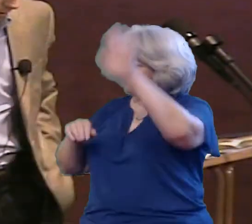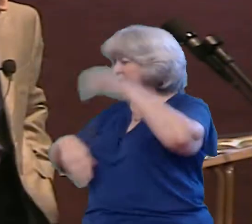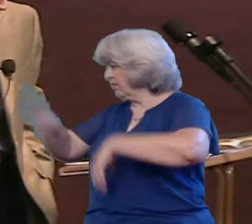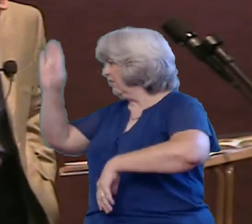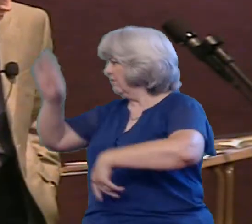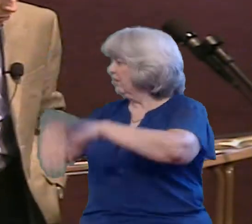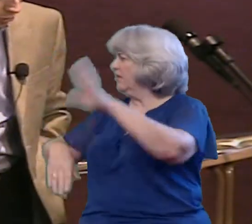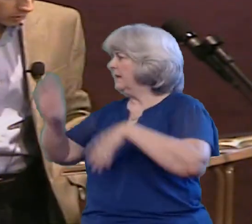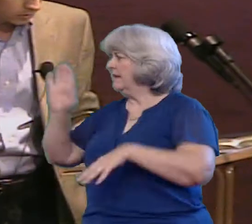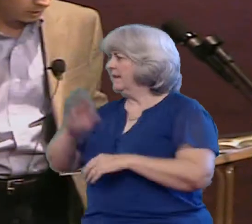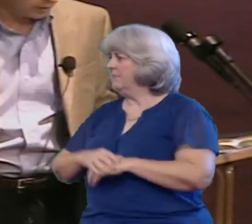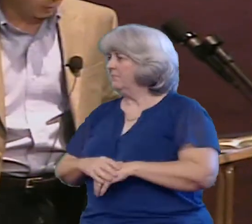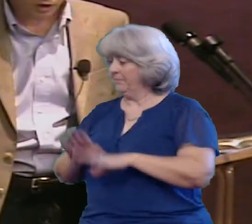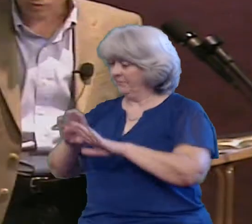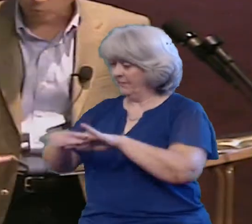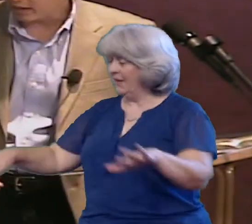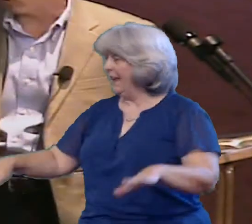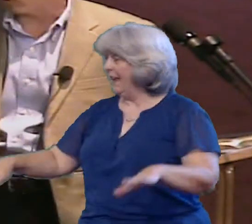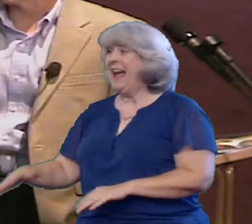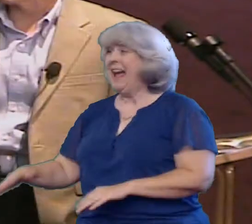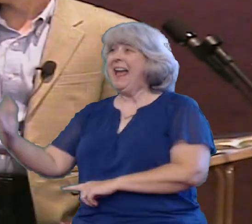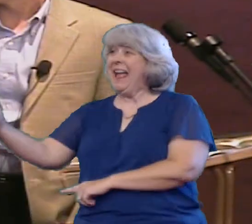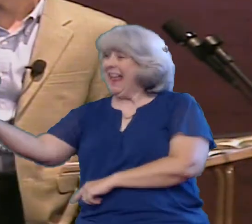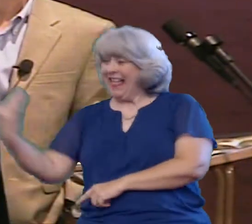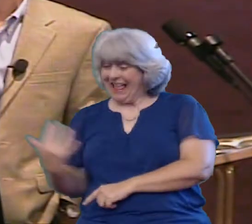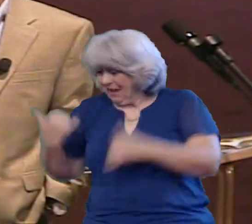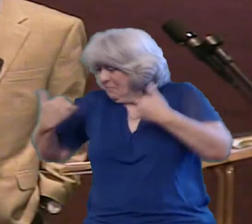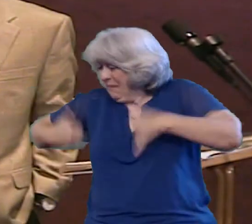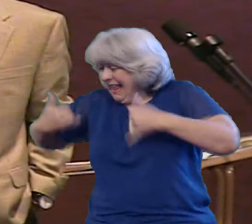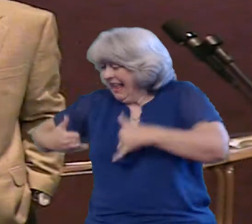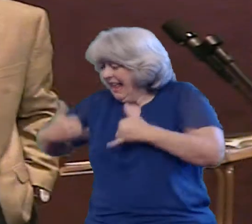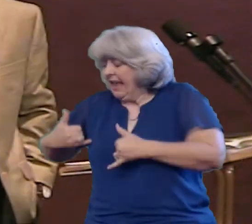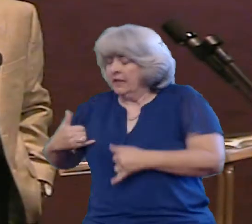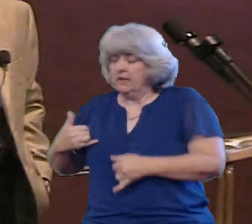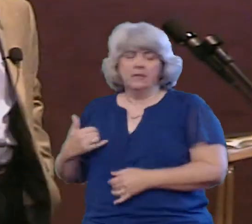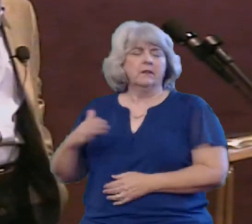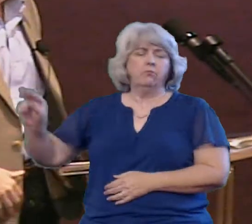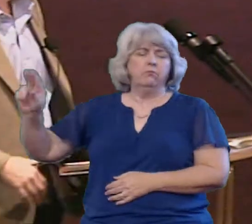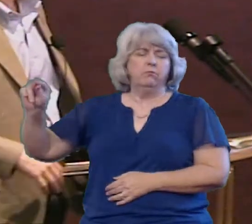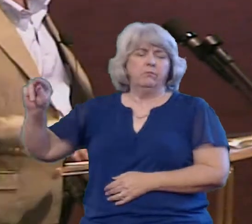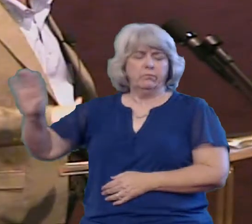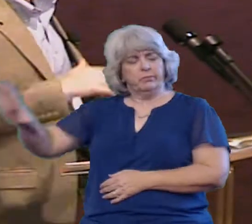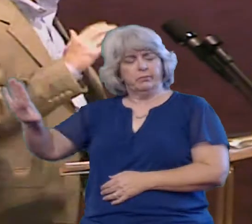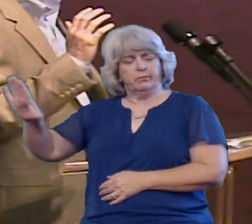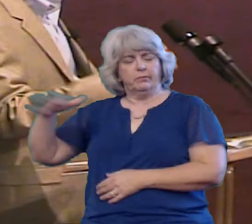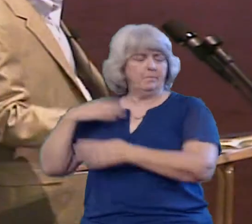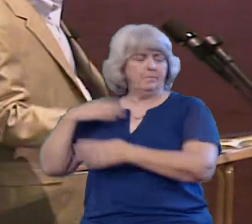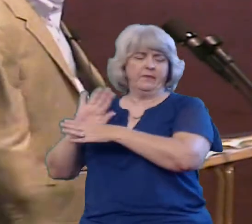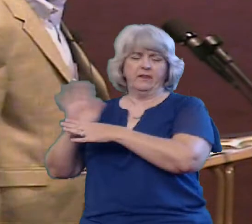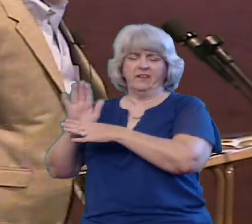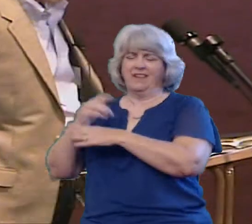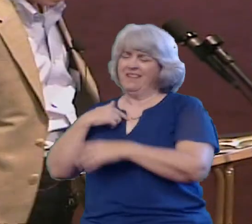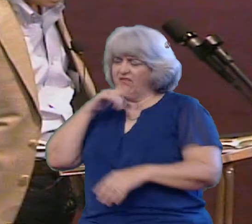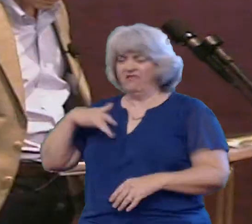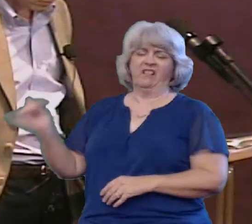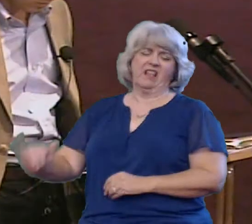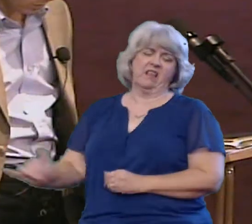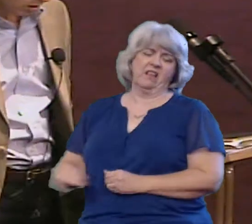You know our children they want us to play with us But we tell them we're too busy Or we're just not in the right mood